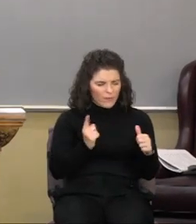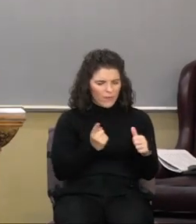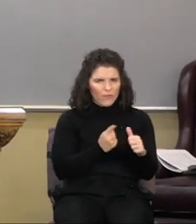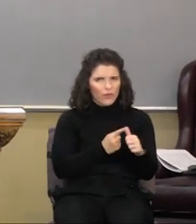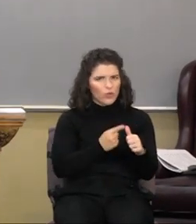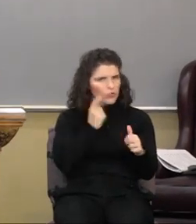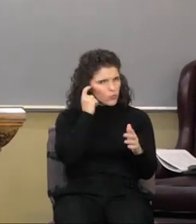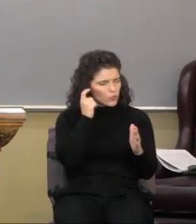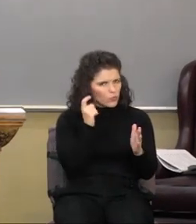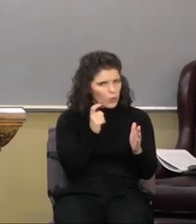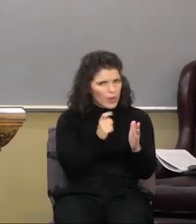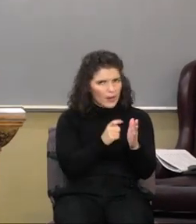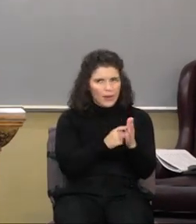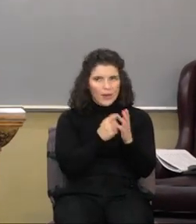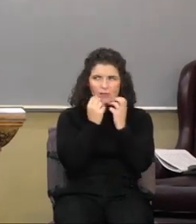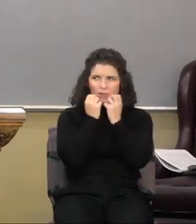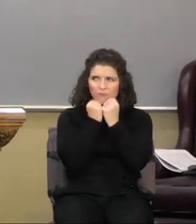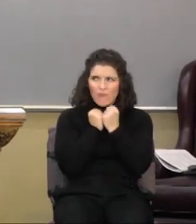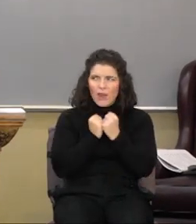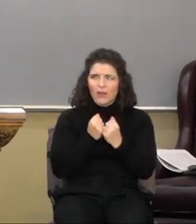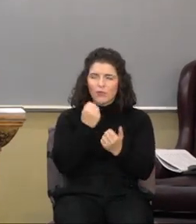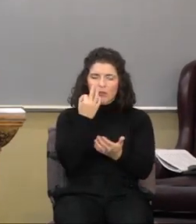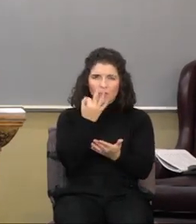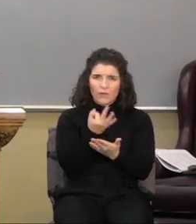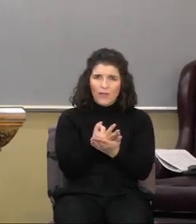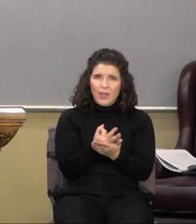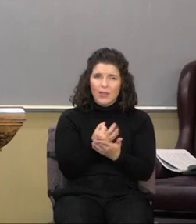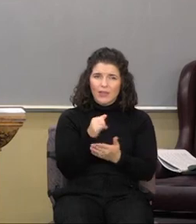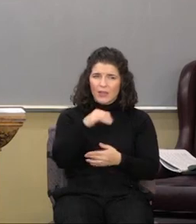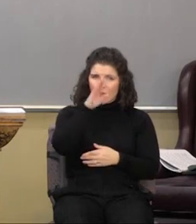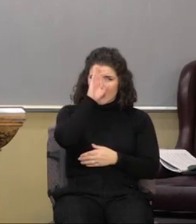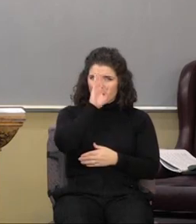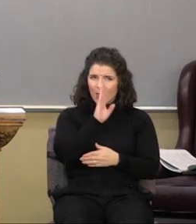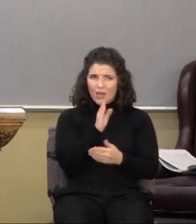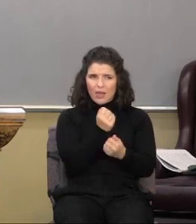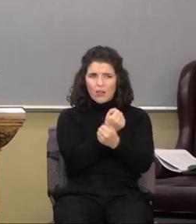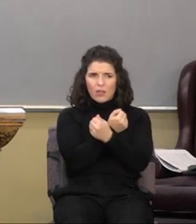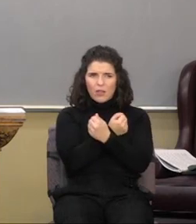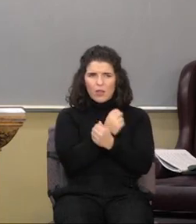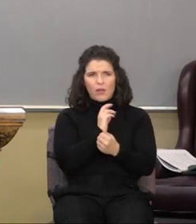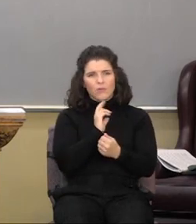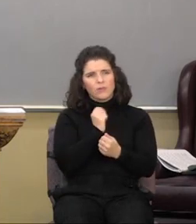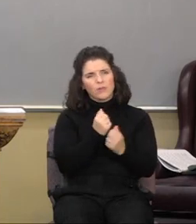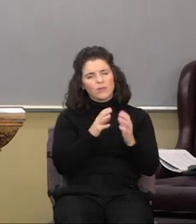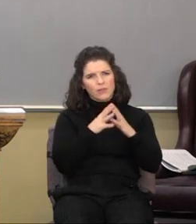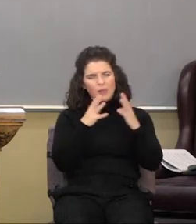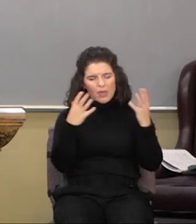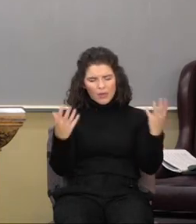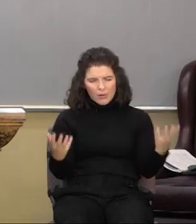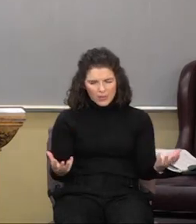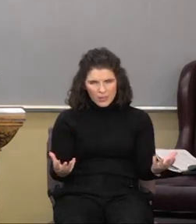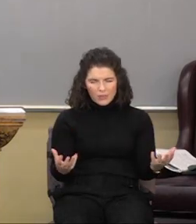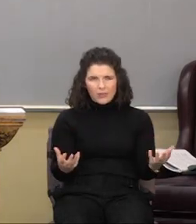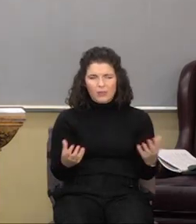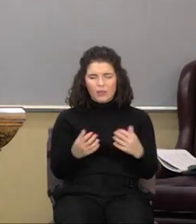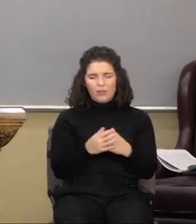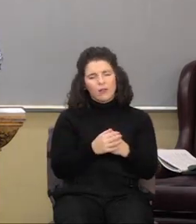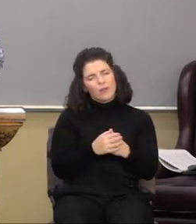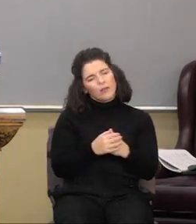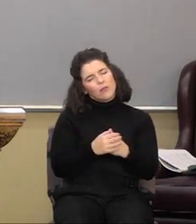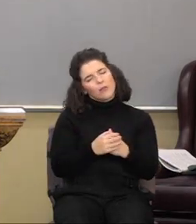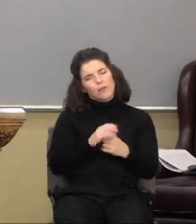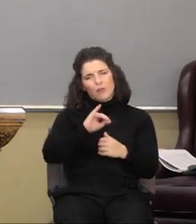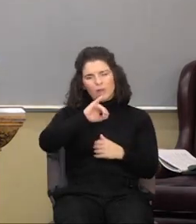and and value the fact that God loves us that intensely. In John, chapter